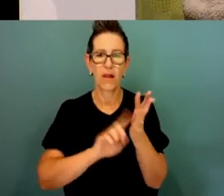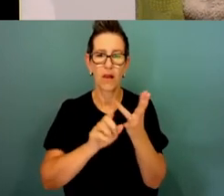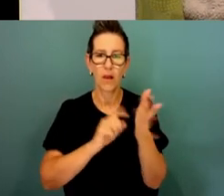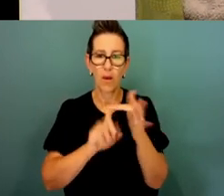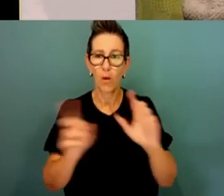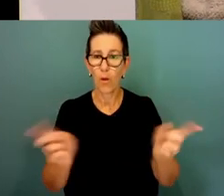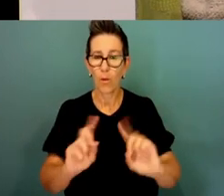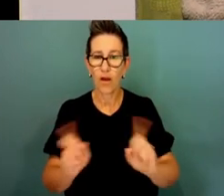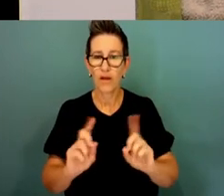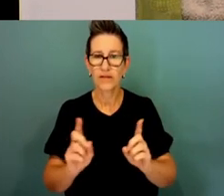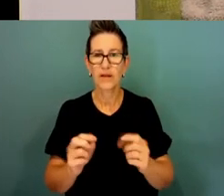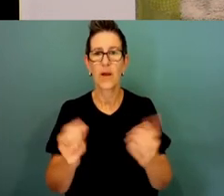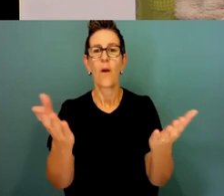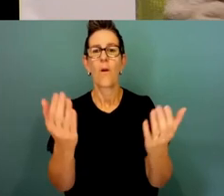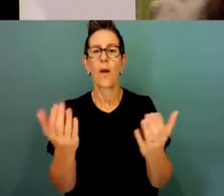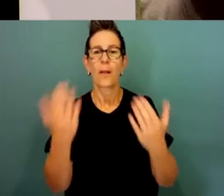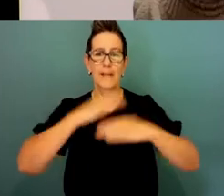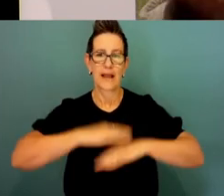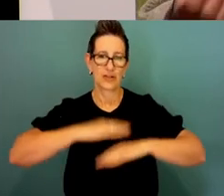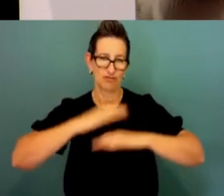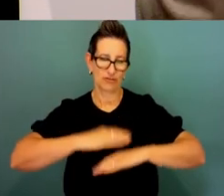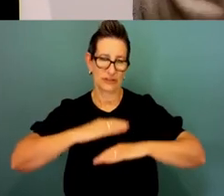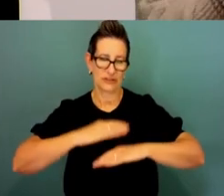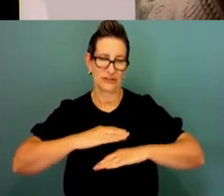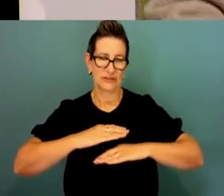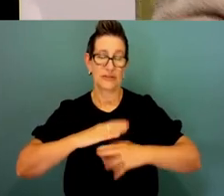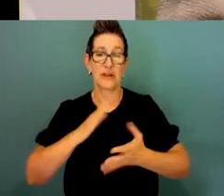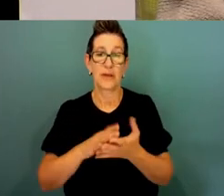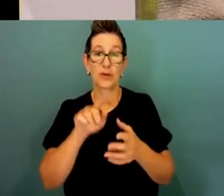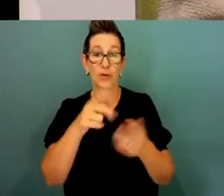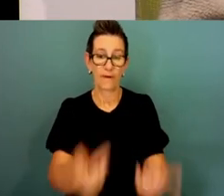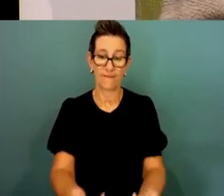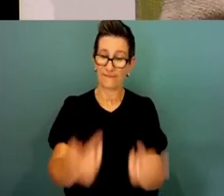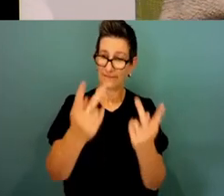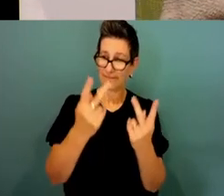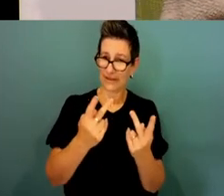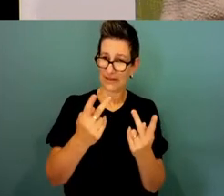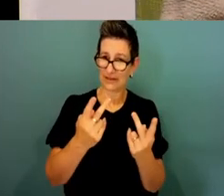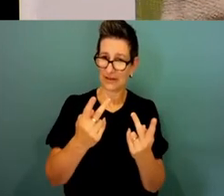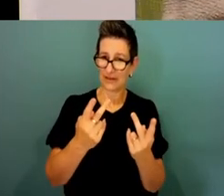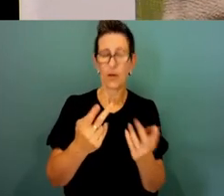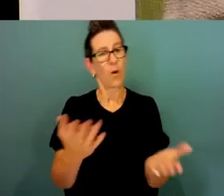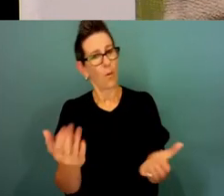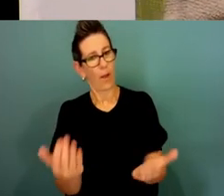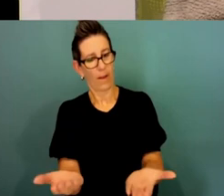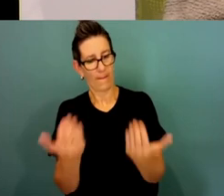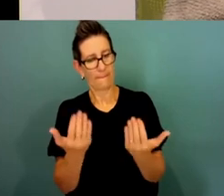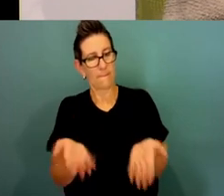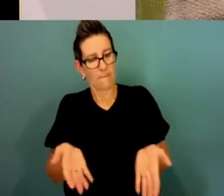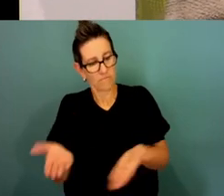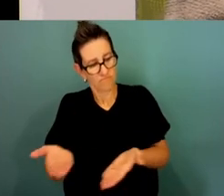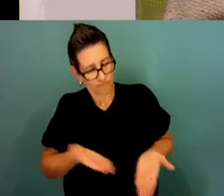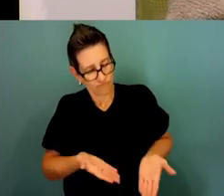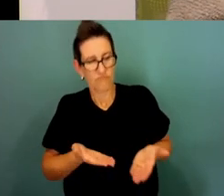to country. Now, a welcome to country is where we welcome visitors to our country, onto country, to make you feel